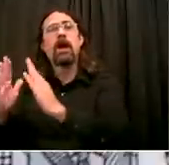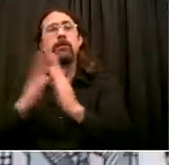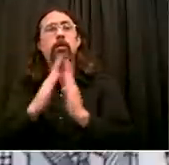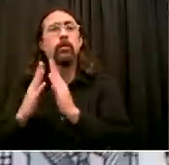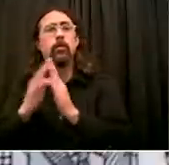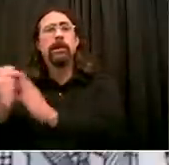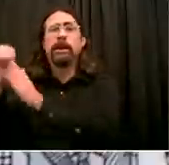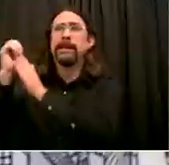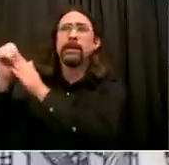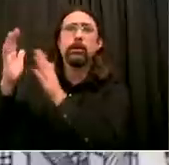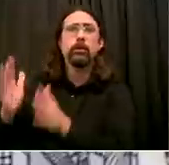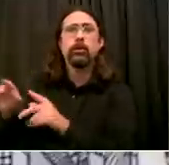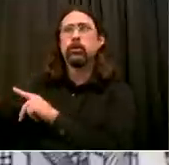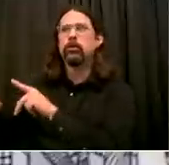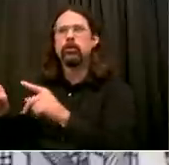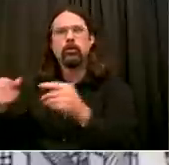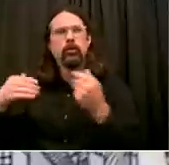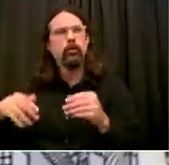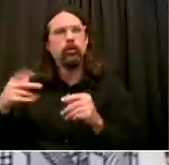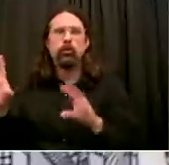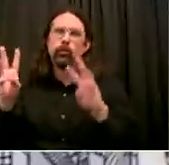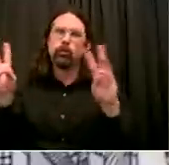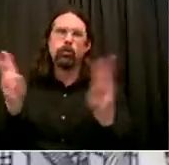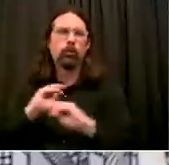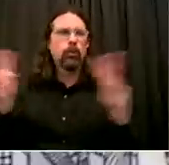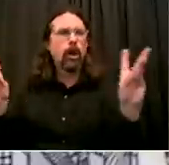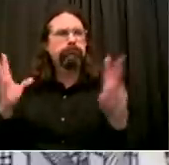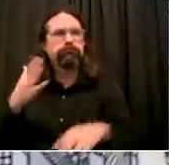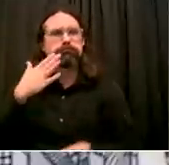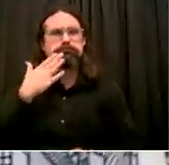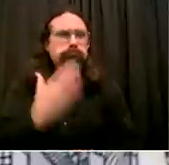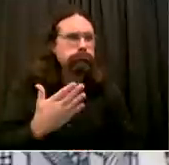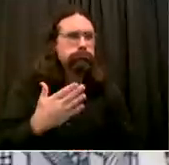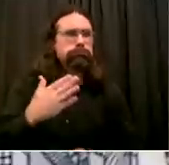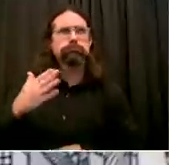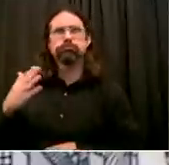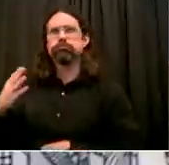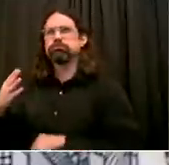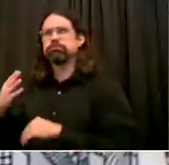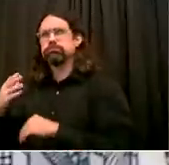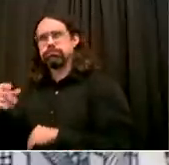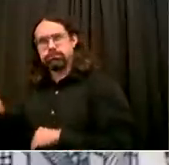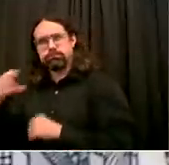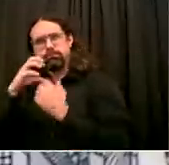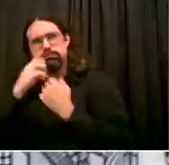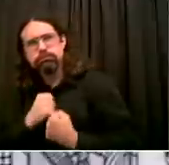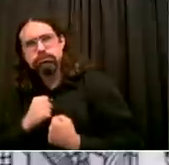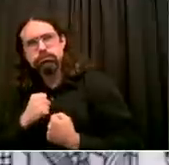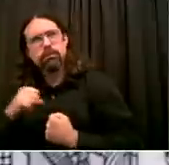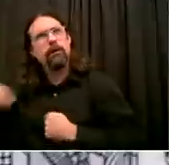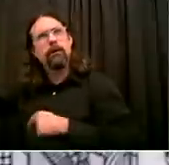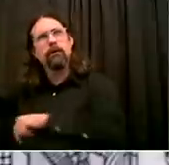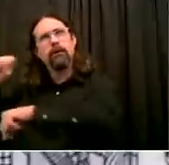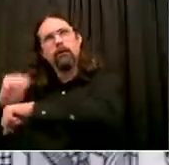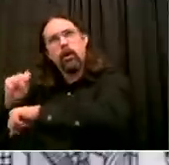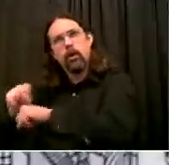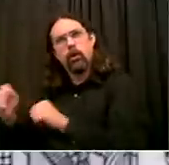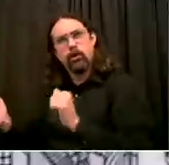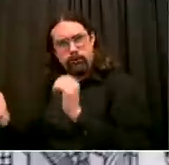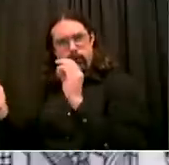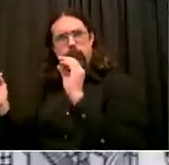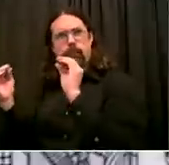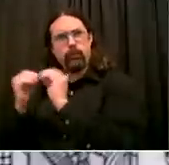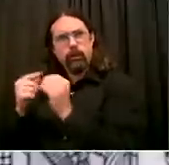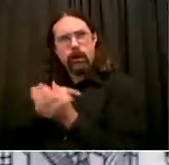achieve a turnaround in every one of these communities. They may not all happen the exact same time, but we can turn this around in every